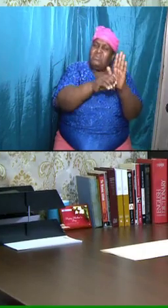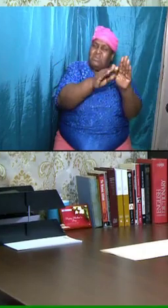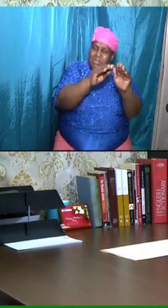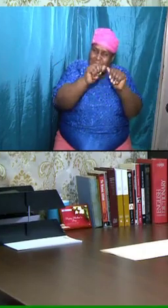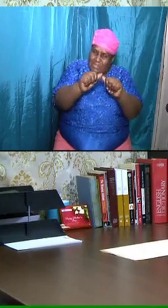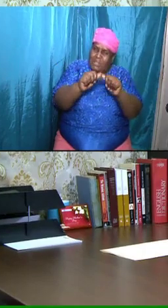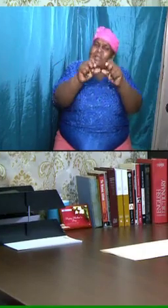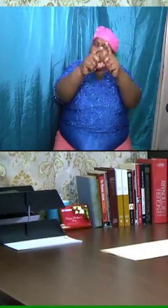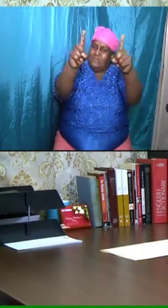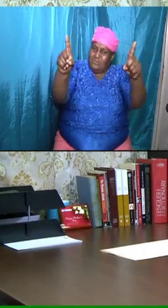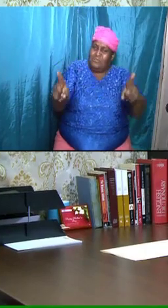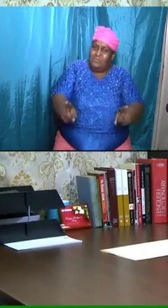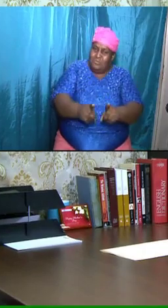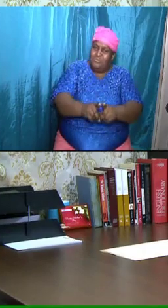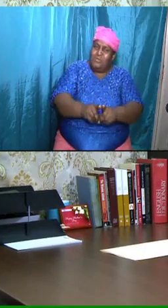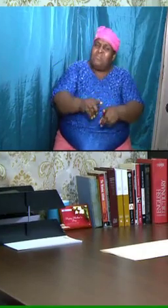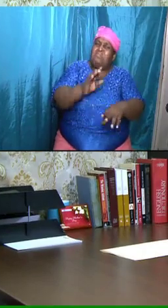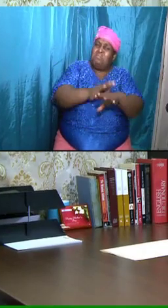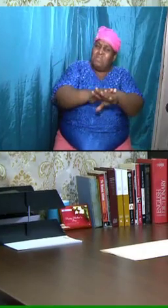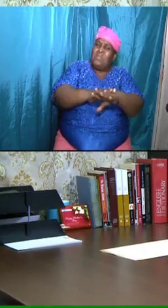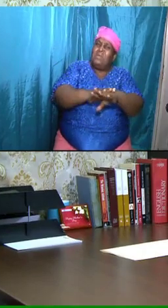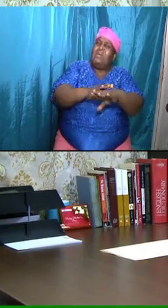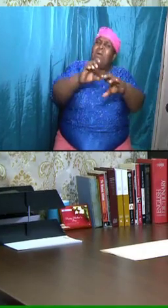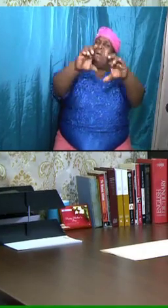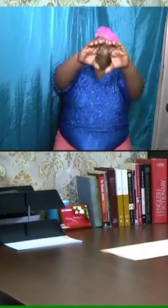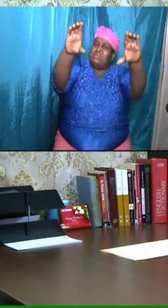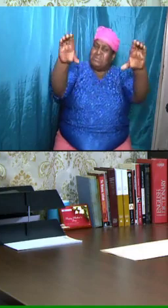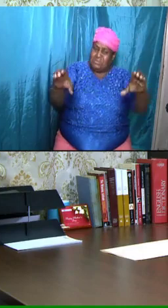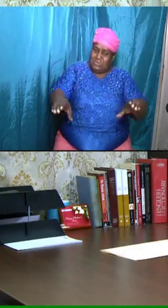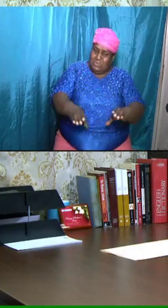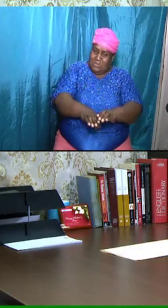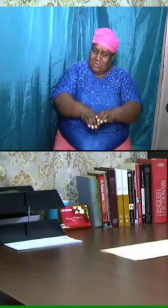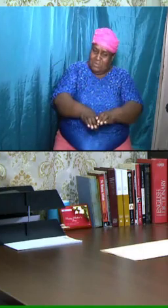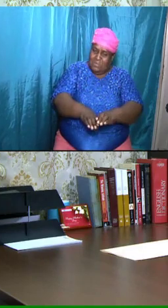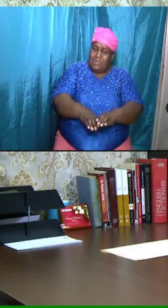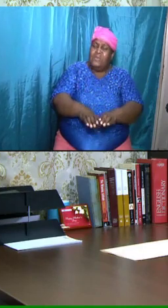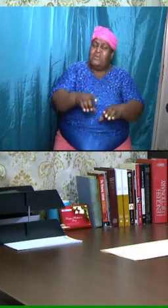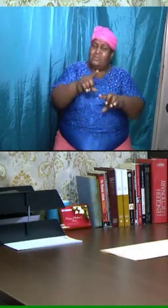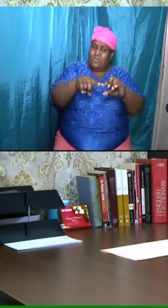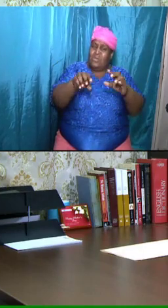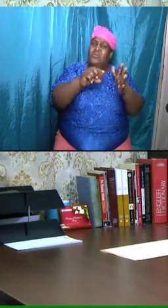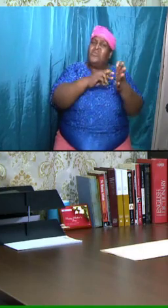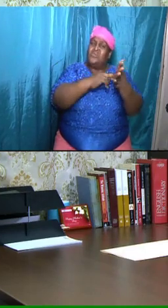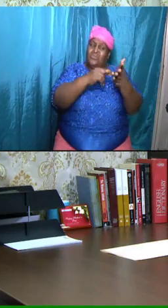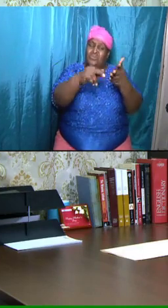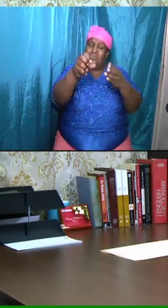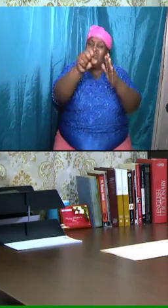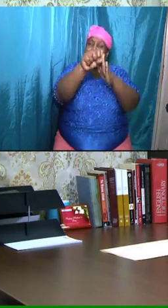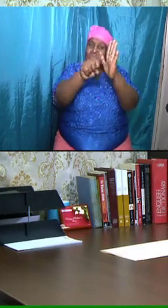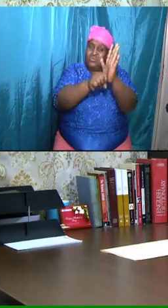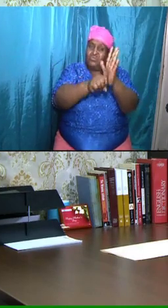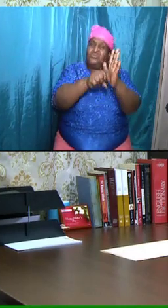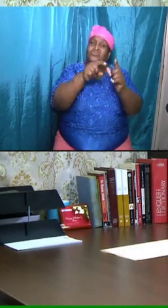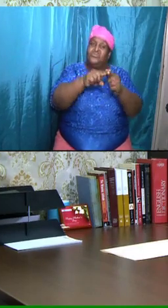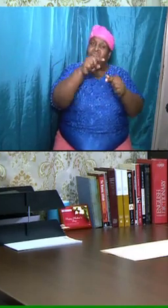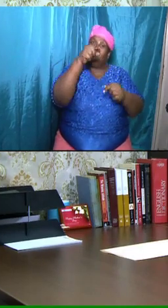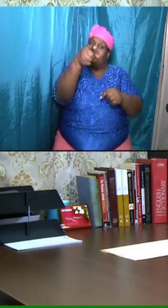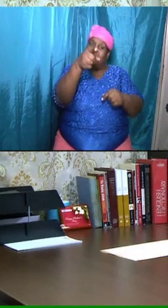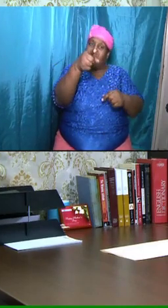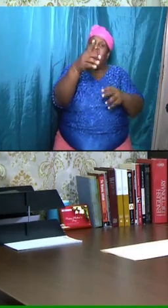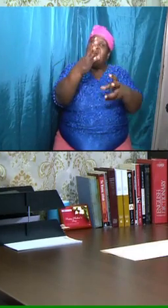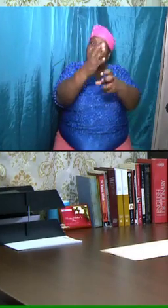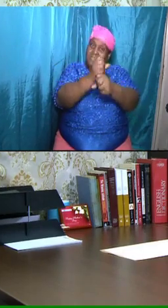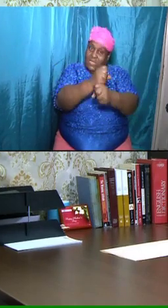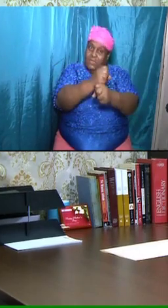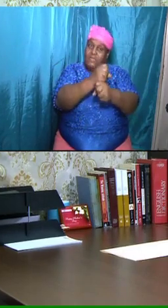on the screen and then I will be reading the scriptures to you. Take the notes in terms of